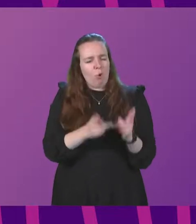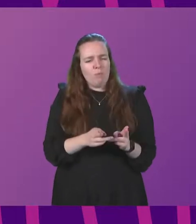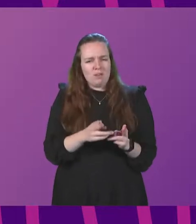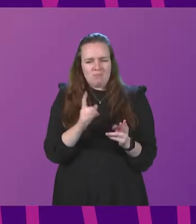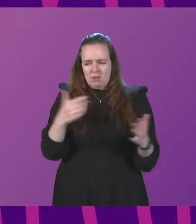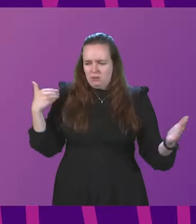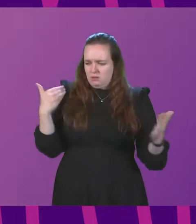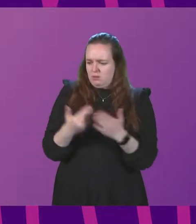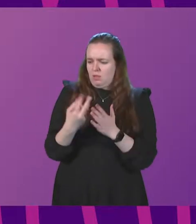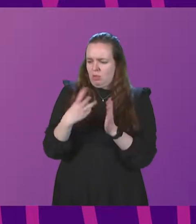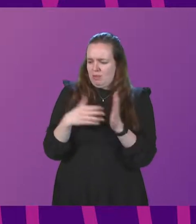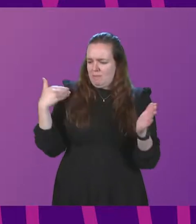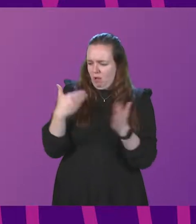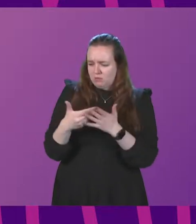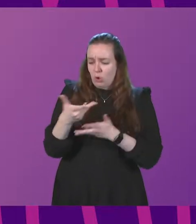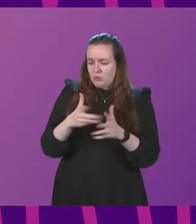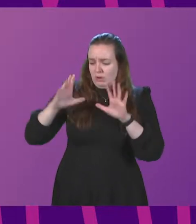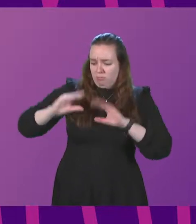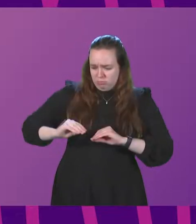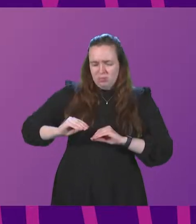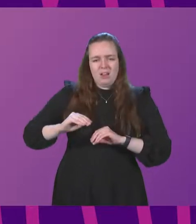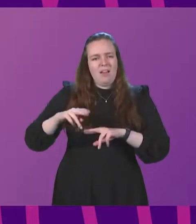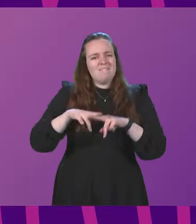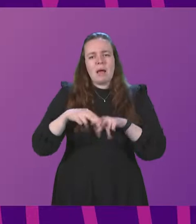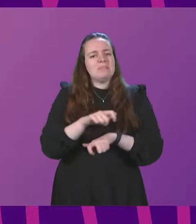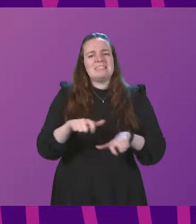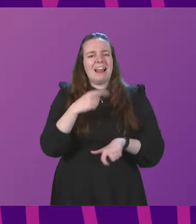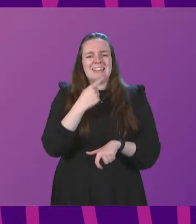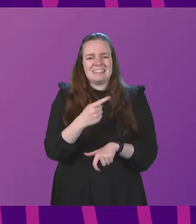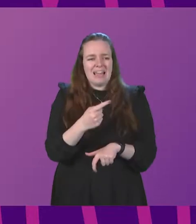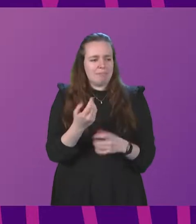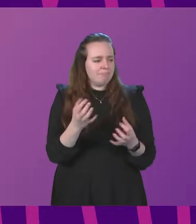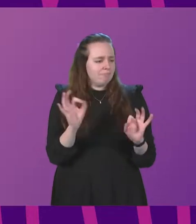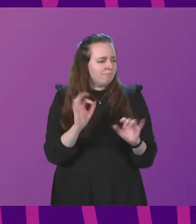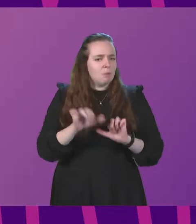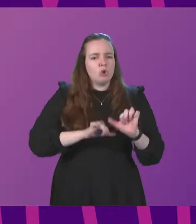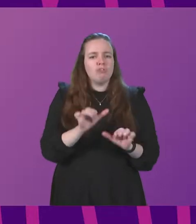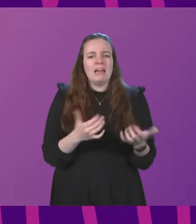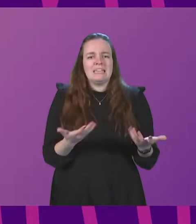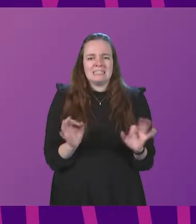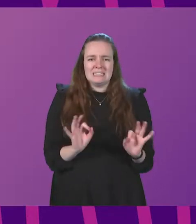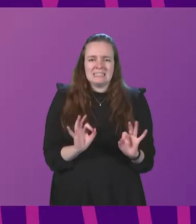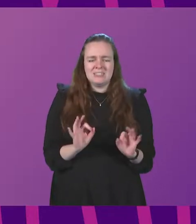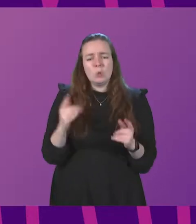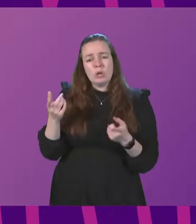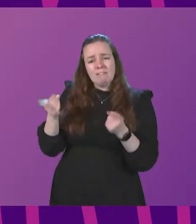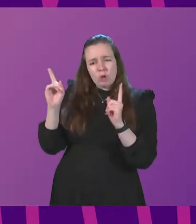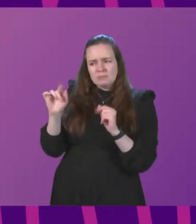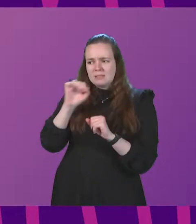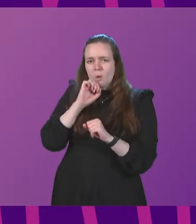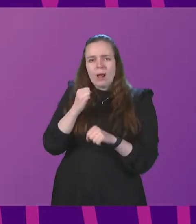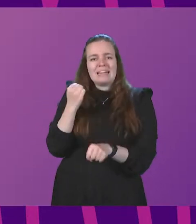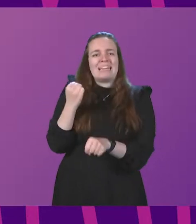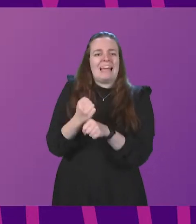months on from the consultation closing, relatives still say there is too little sign of progress. So what will the First Minister do to guarantee